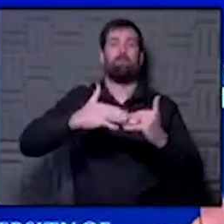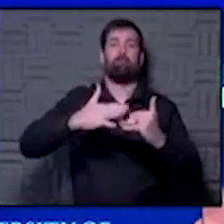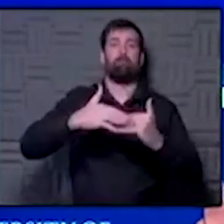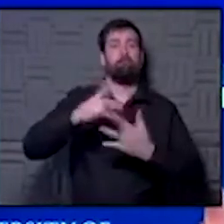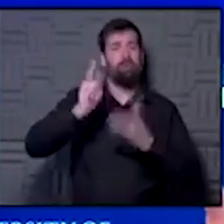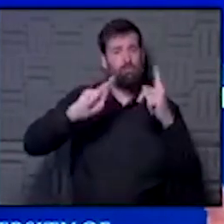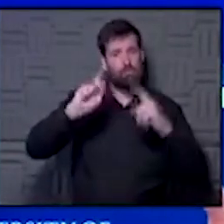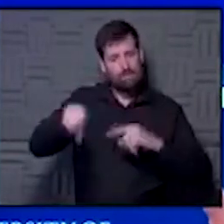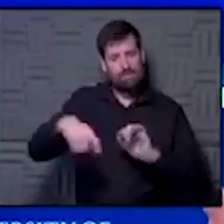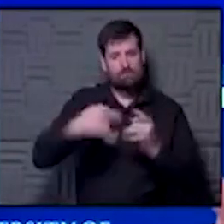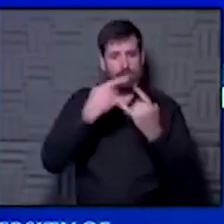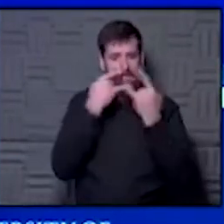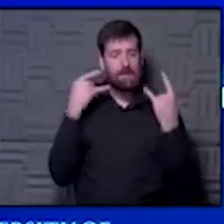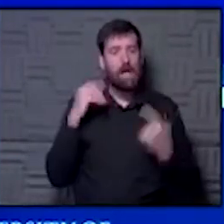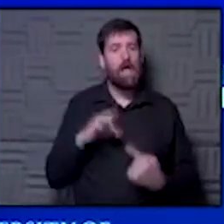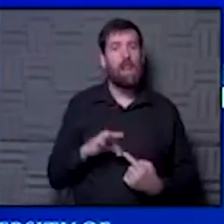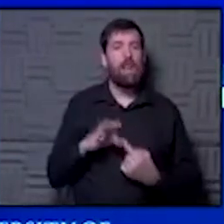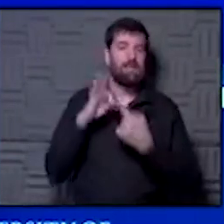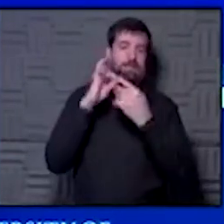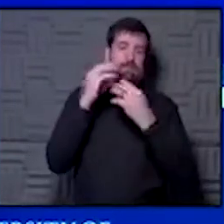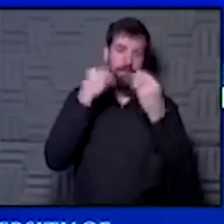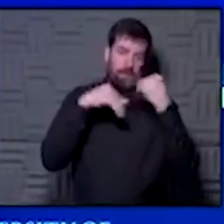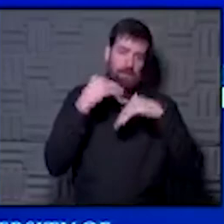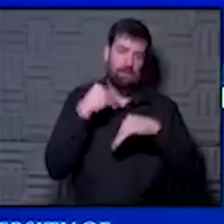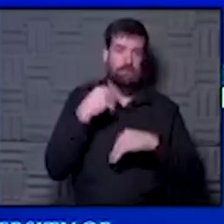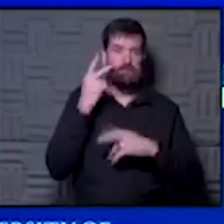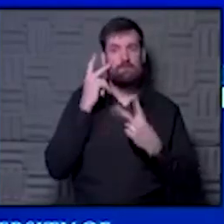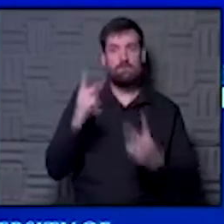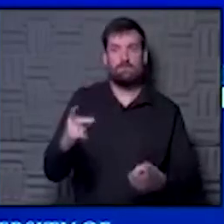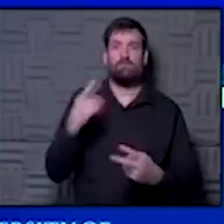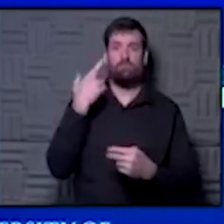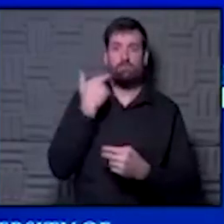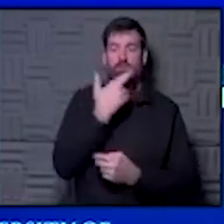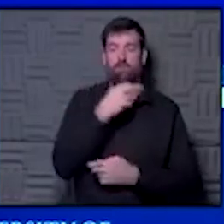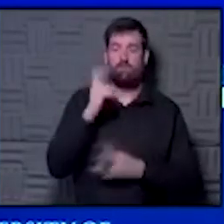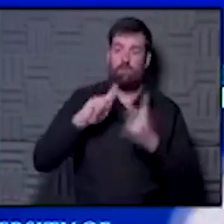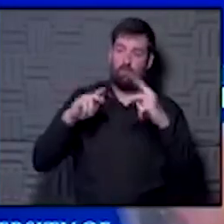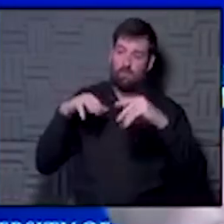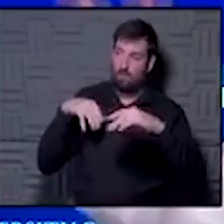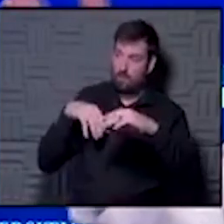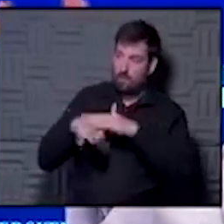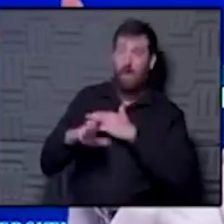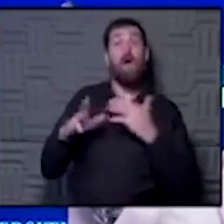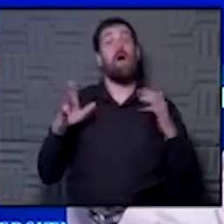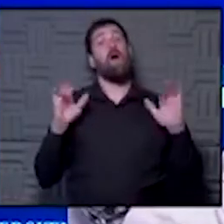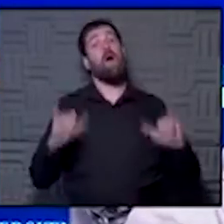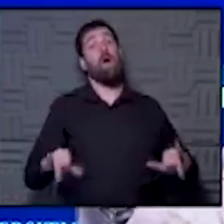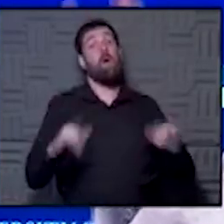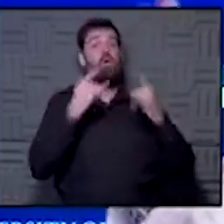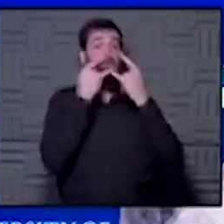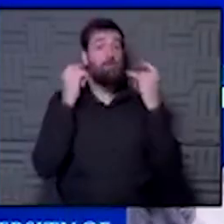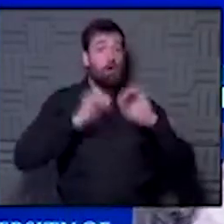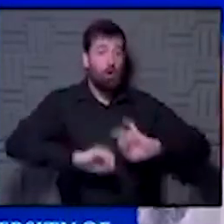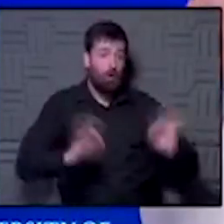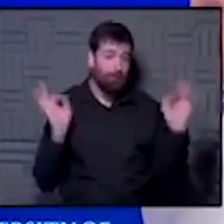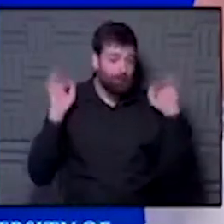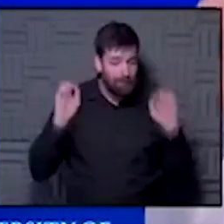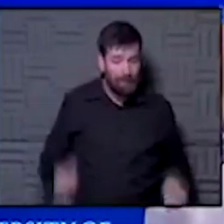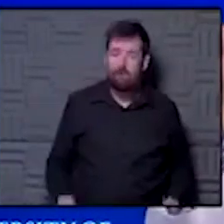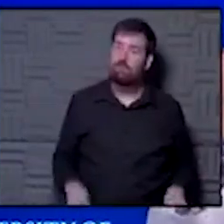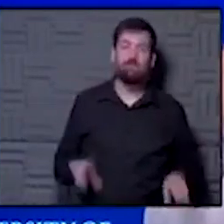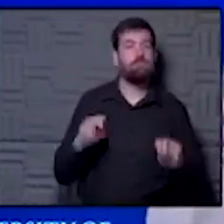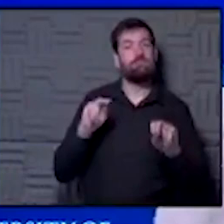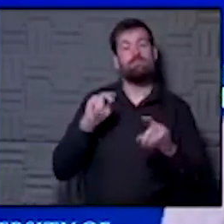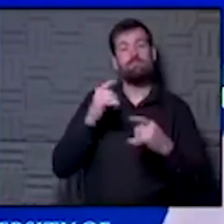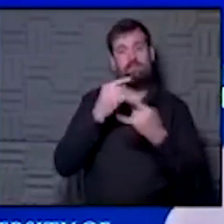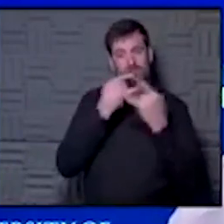folks wear their mask unless they're eating. You know, that's the other thing that sometimes you see in restaurants. People will go into the restaurant and I'm in a restaurant, I'm to take my mask off. No. Keep